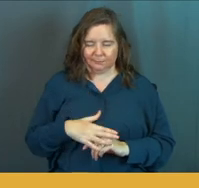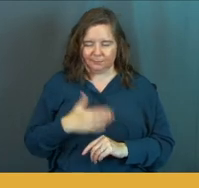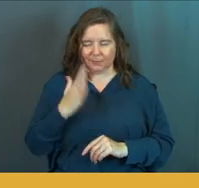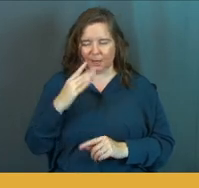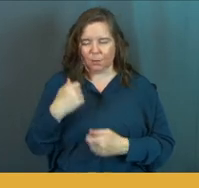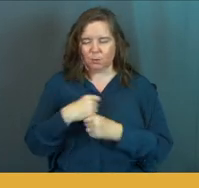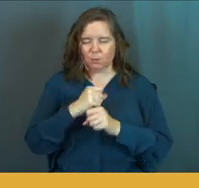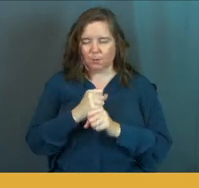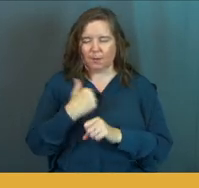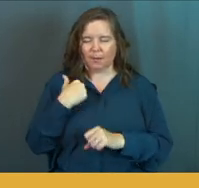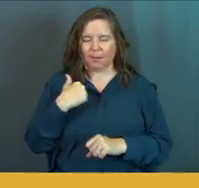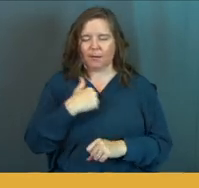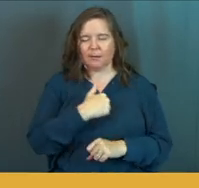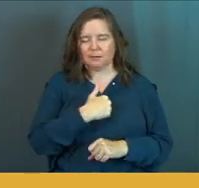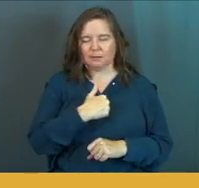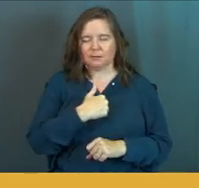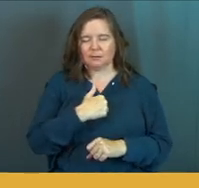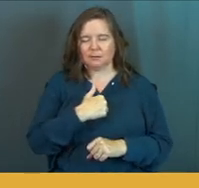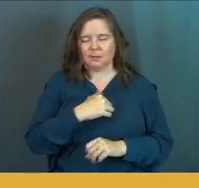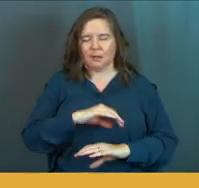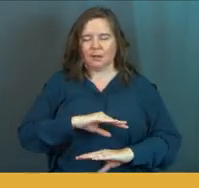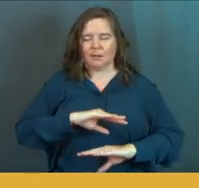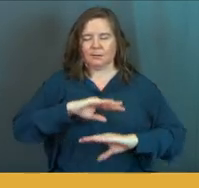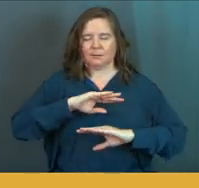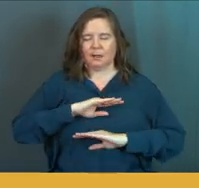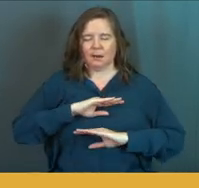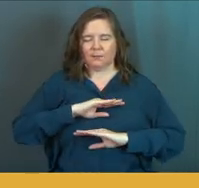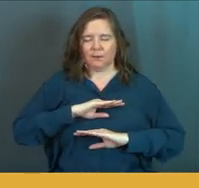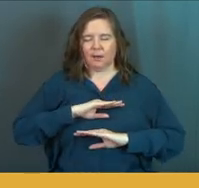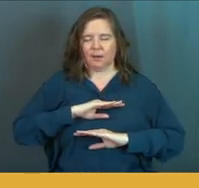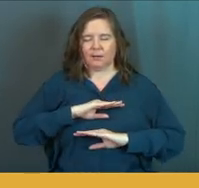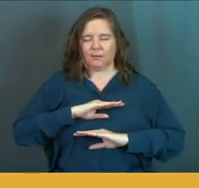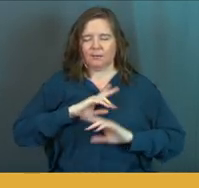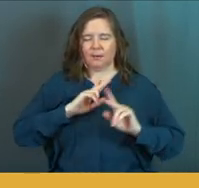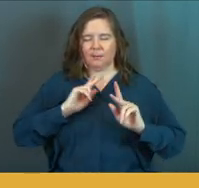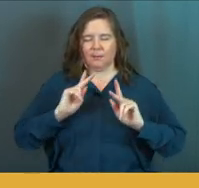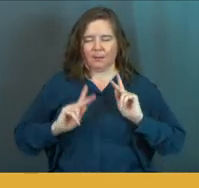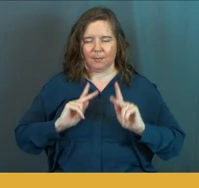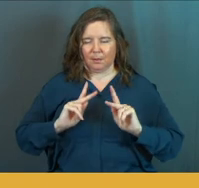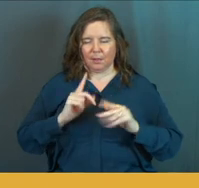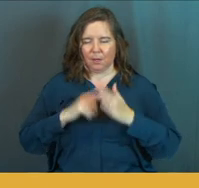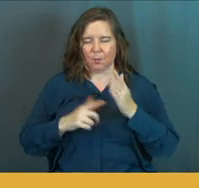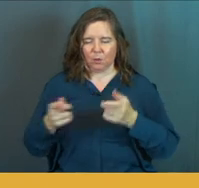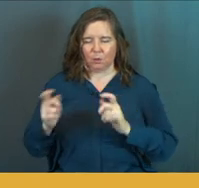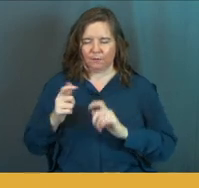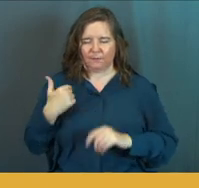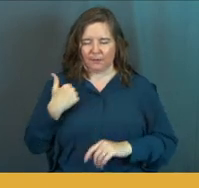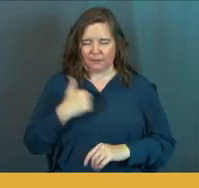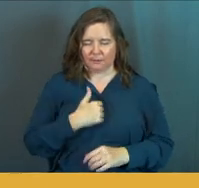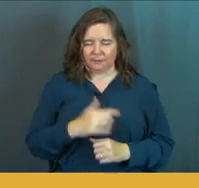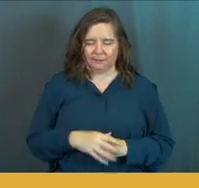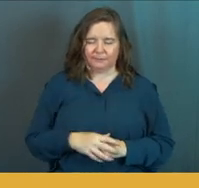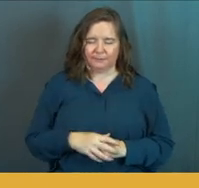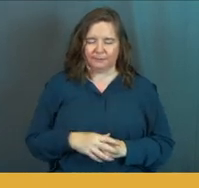God, would you make us a satisfied and a content people in what you've given us?